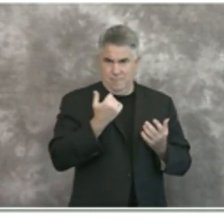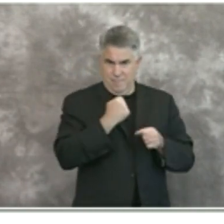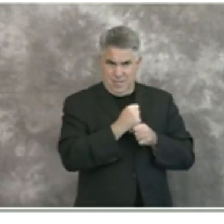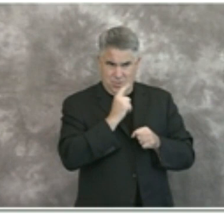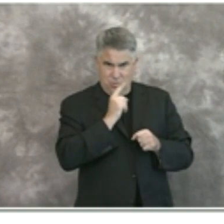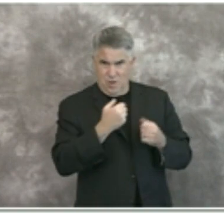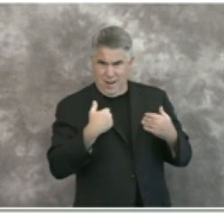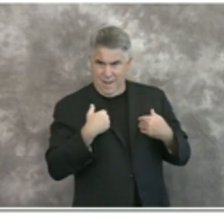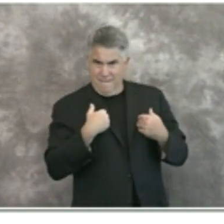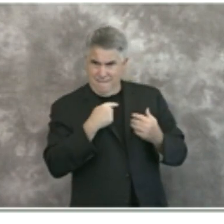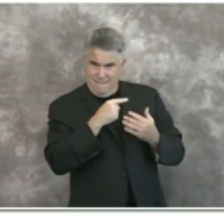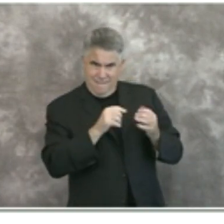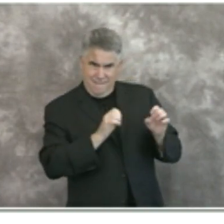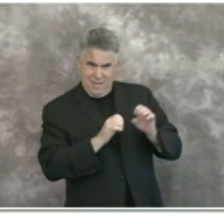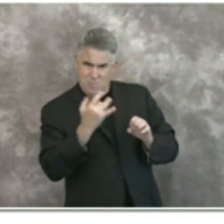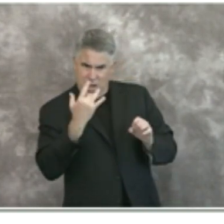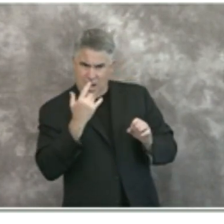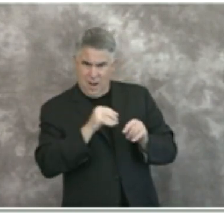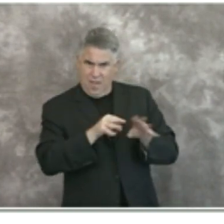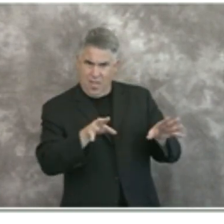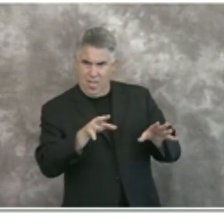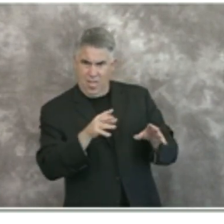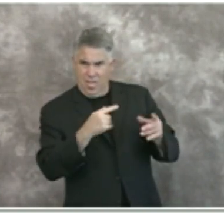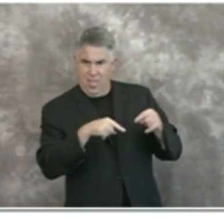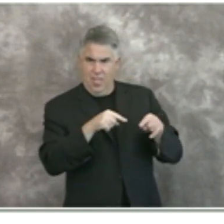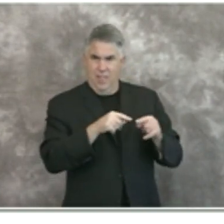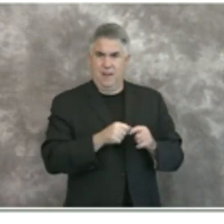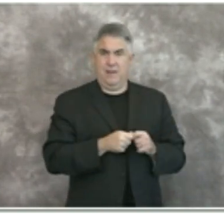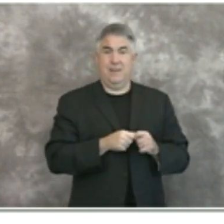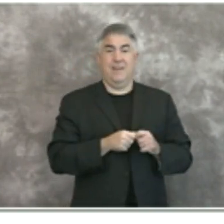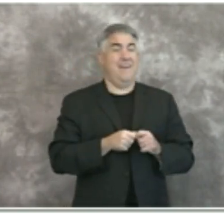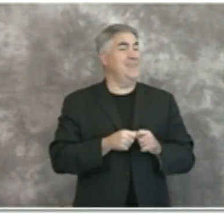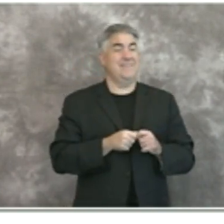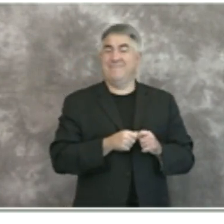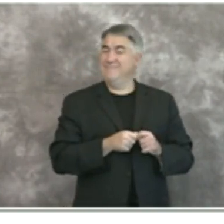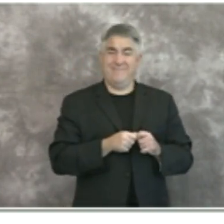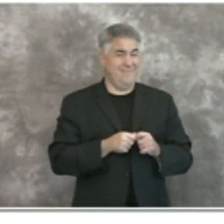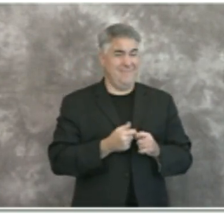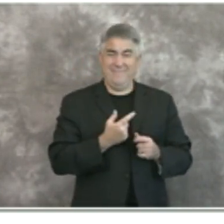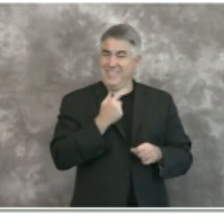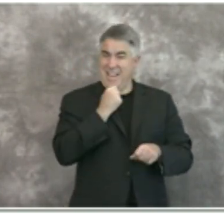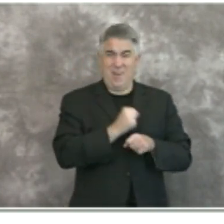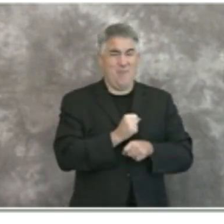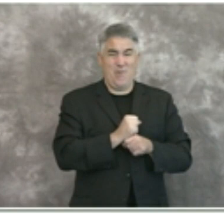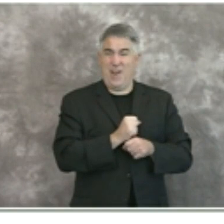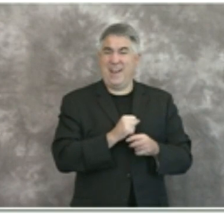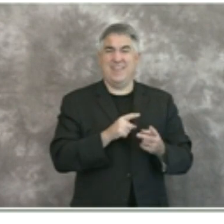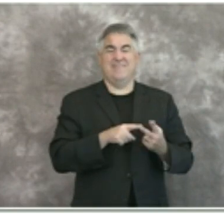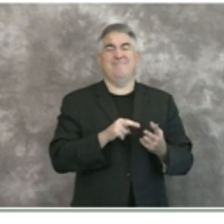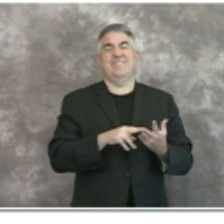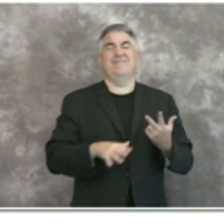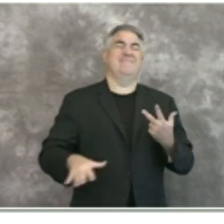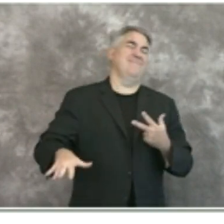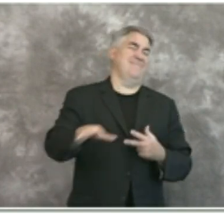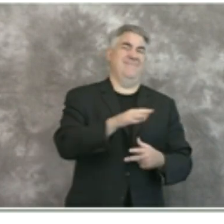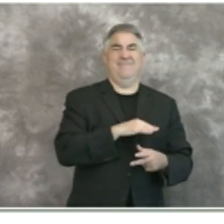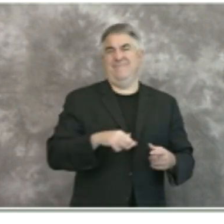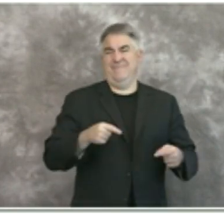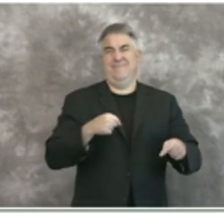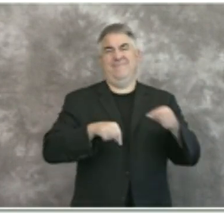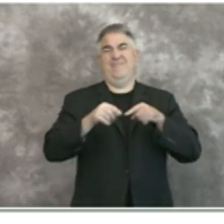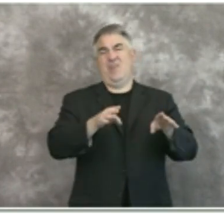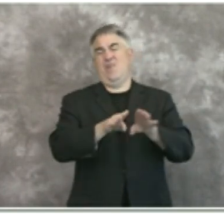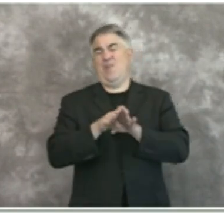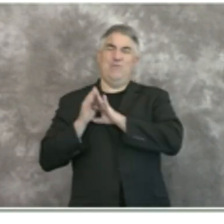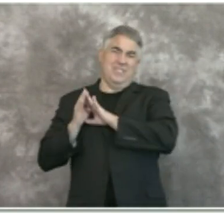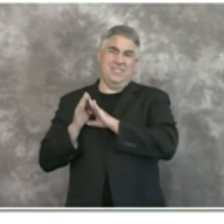where we are and then the third and more drastic step would be countywide uh dial backs uh of entire steps that we've taken positive now again we